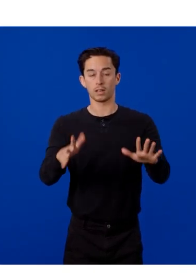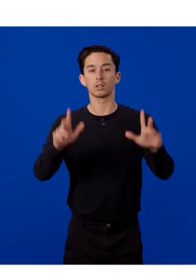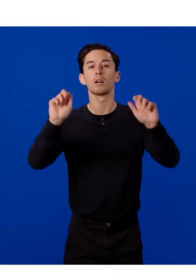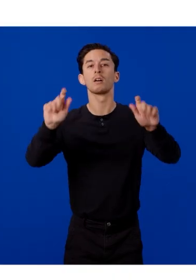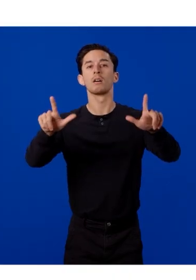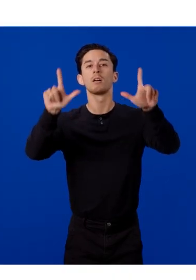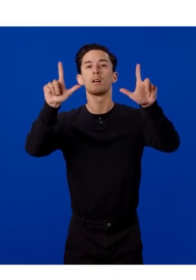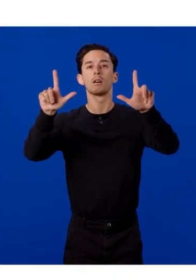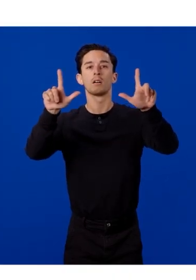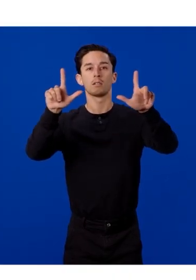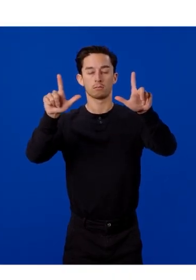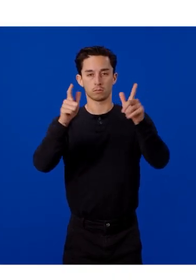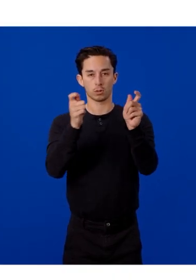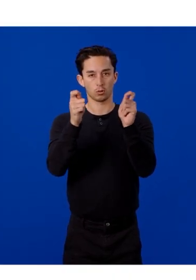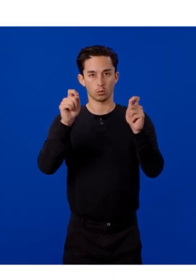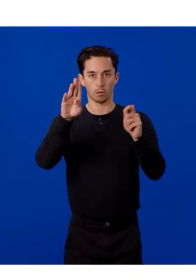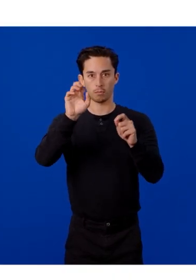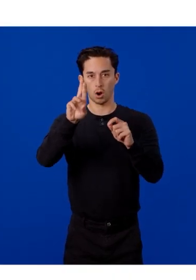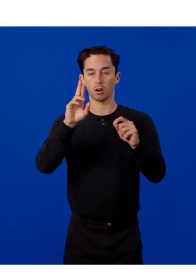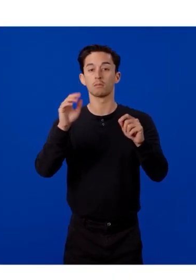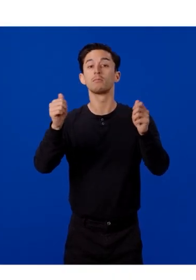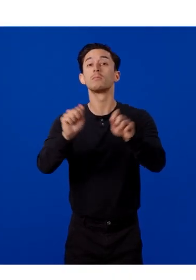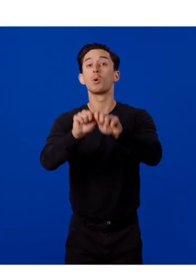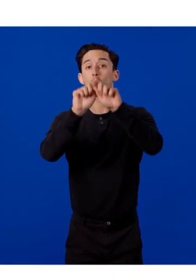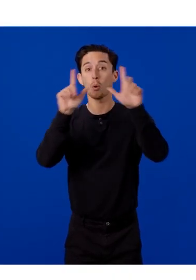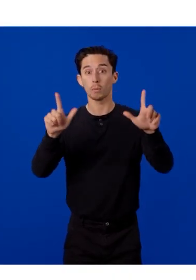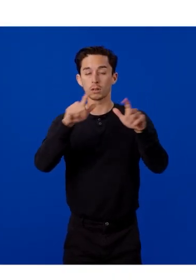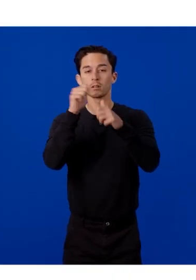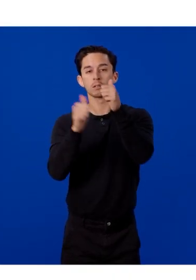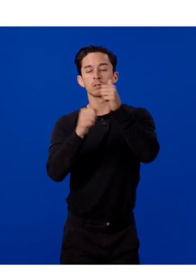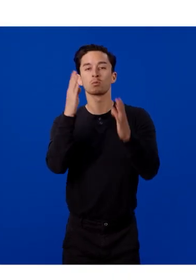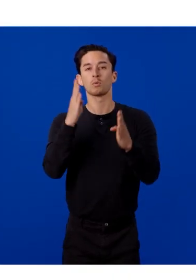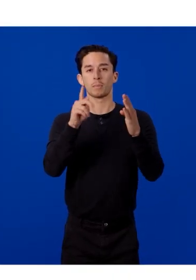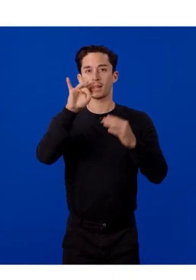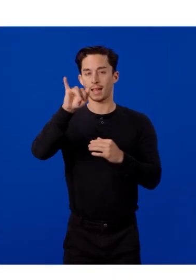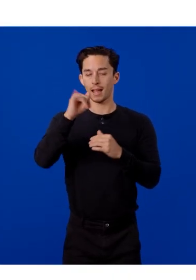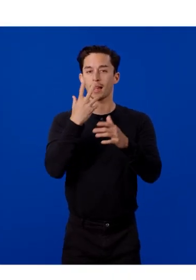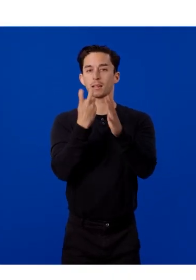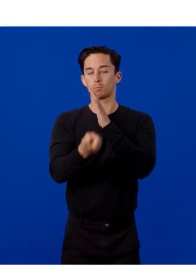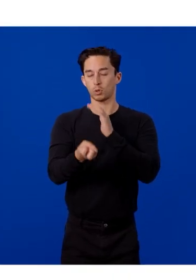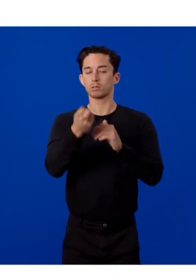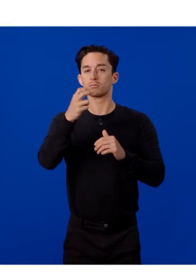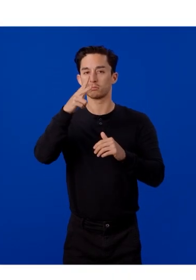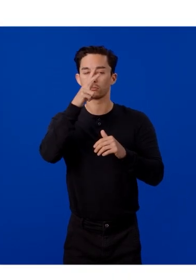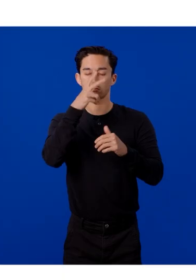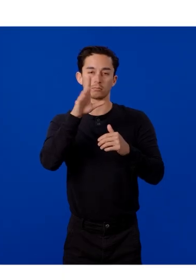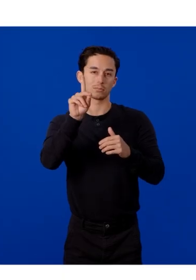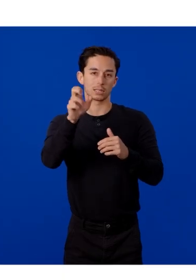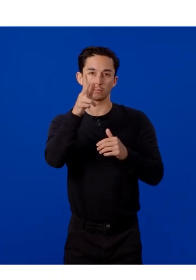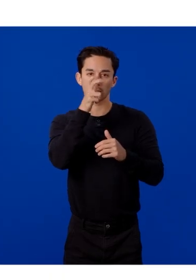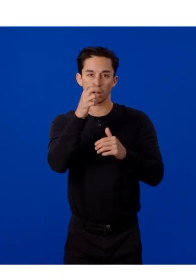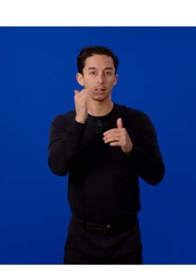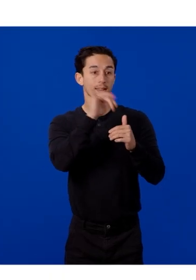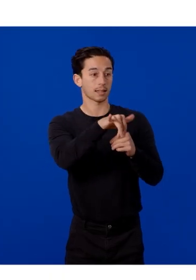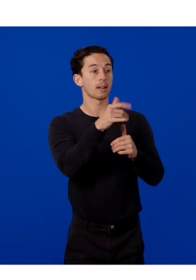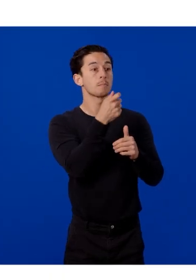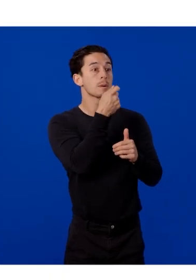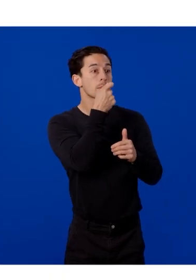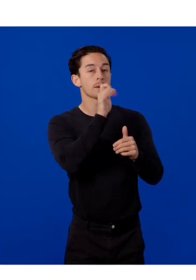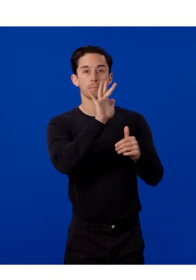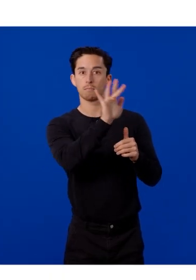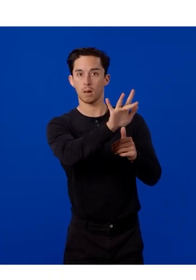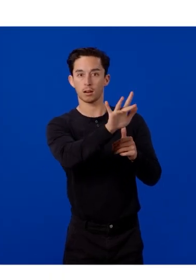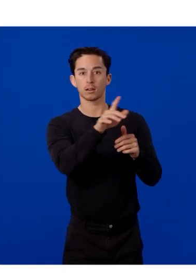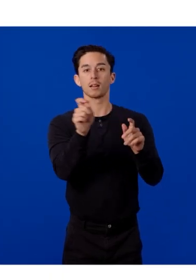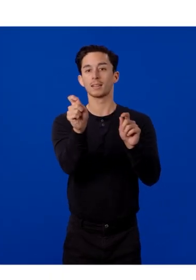control bar. Open it and under Robot AI, the Immersive Debugger turns start microphone into a button, landing offset